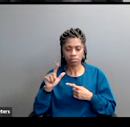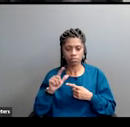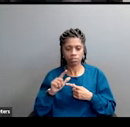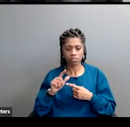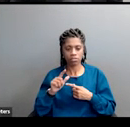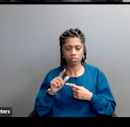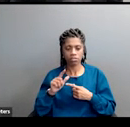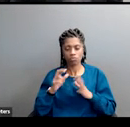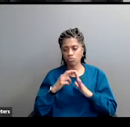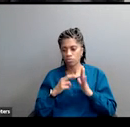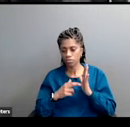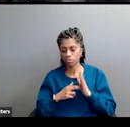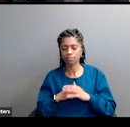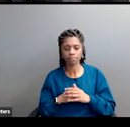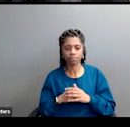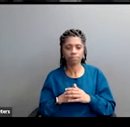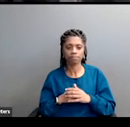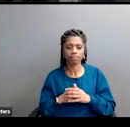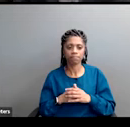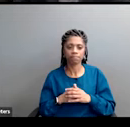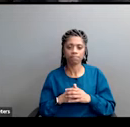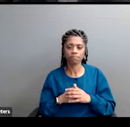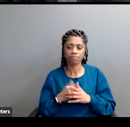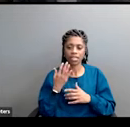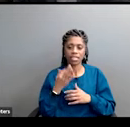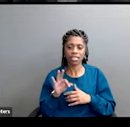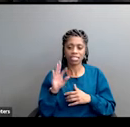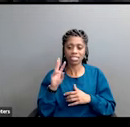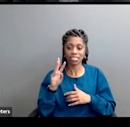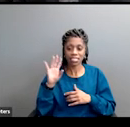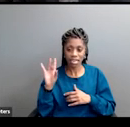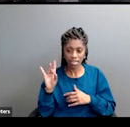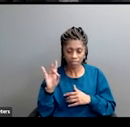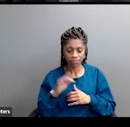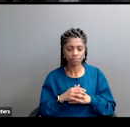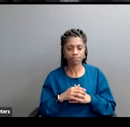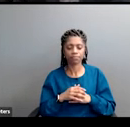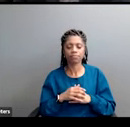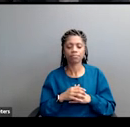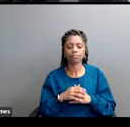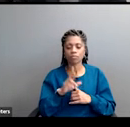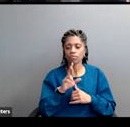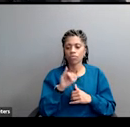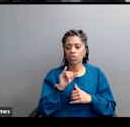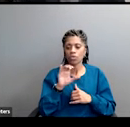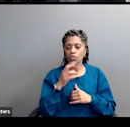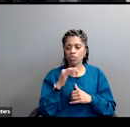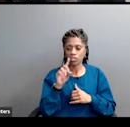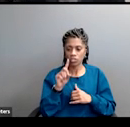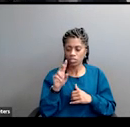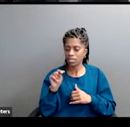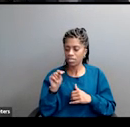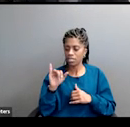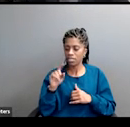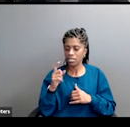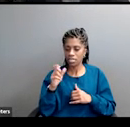1968. Richard Nixon had spoken out against Barry Goldwater. Richard Nixon was